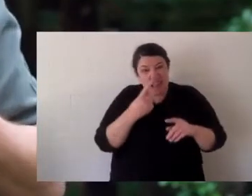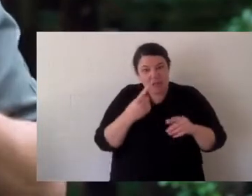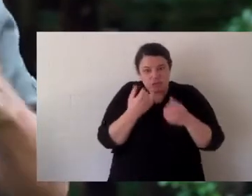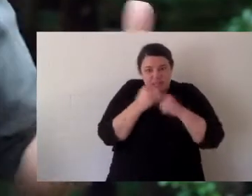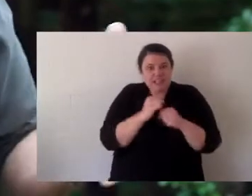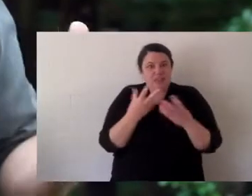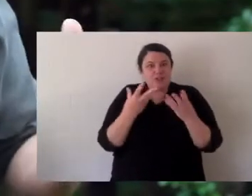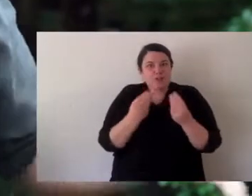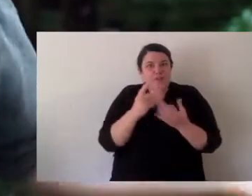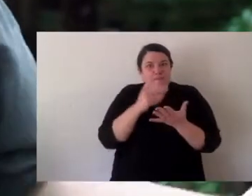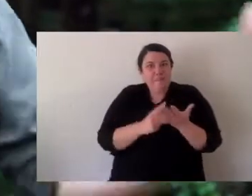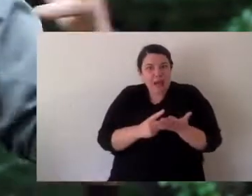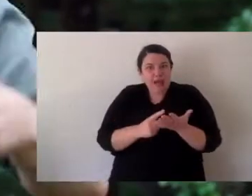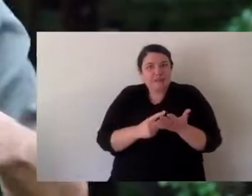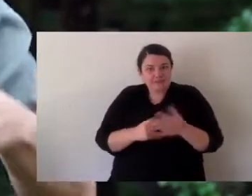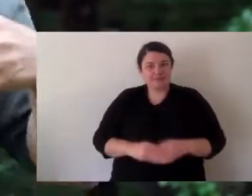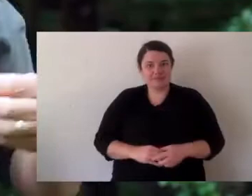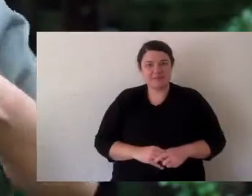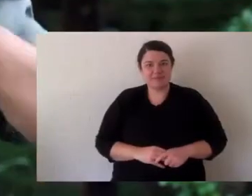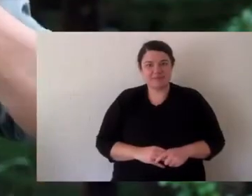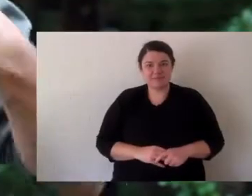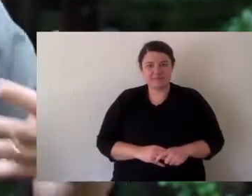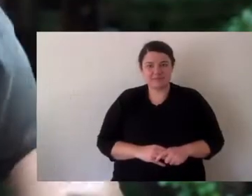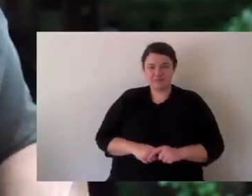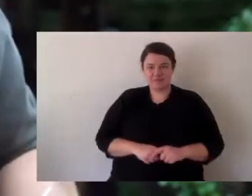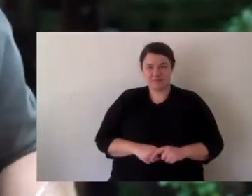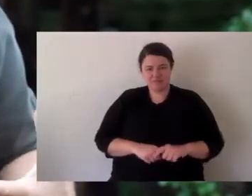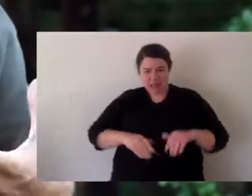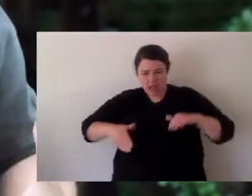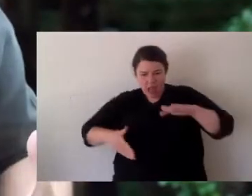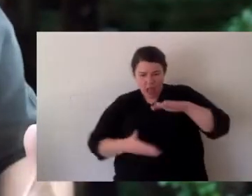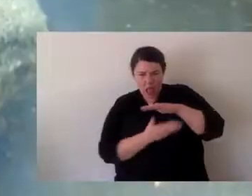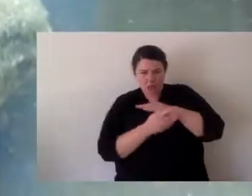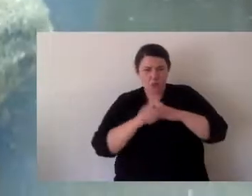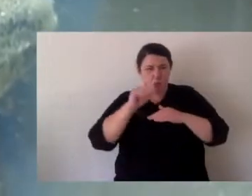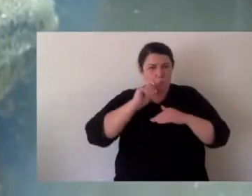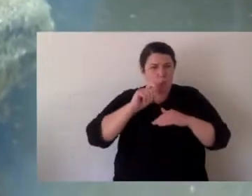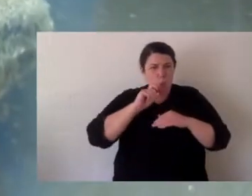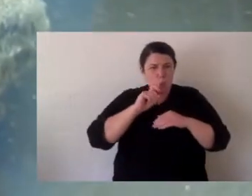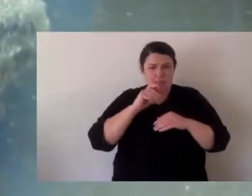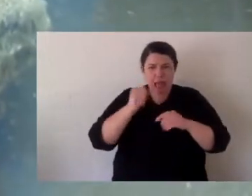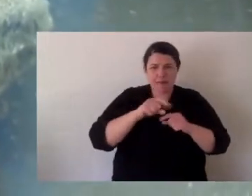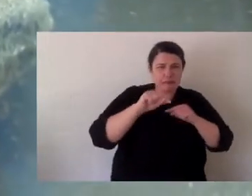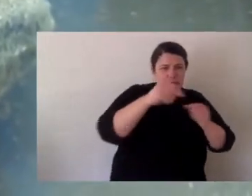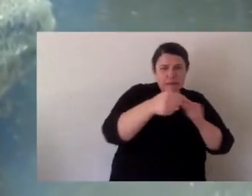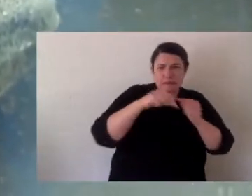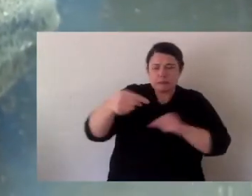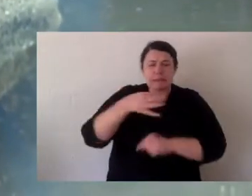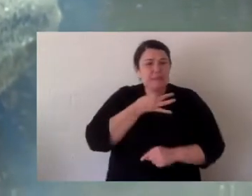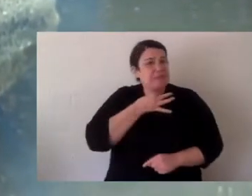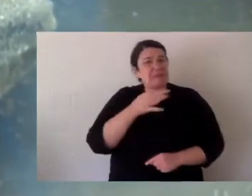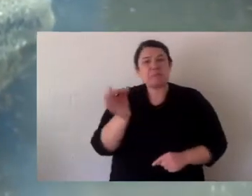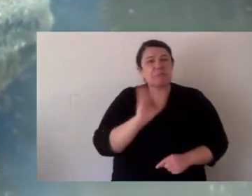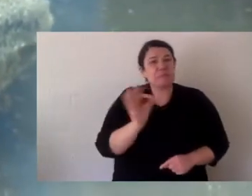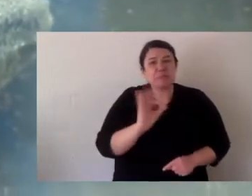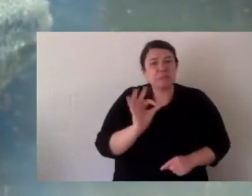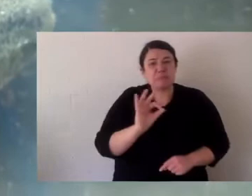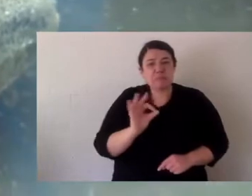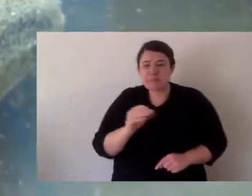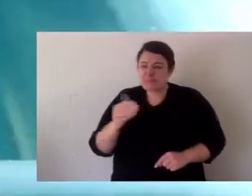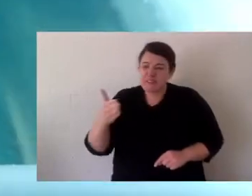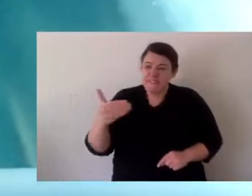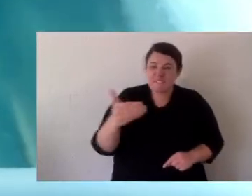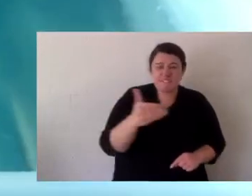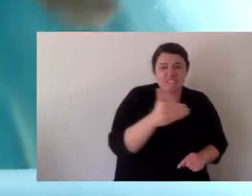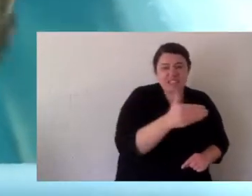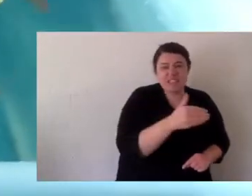shell and the eagle can't eat it because it's protected and they've got to protect those soft parts of the body. Living underwater, they don't have many